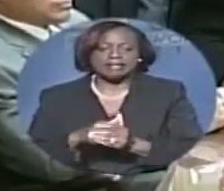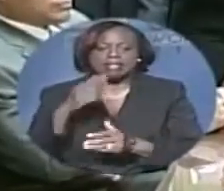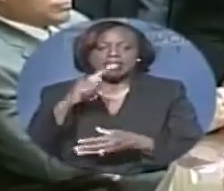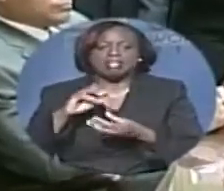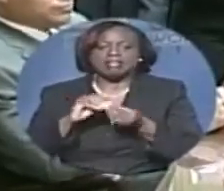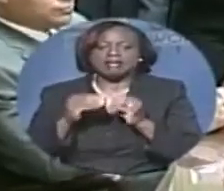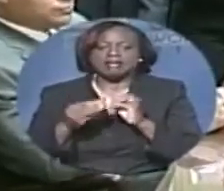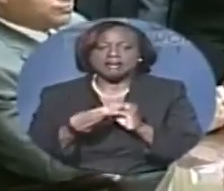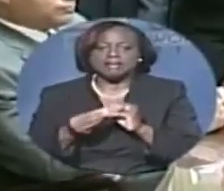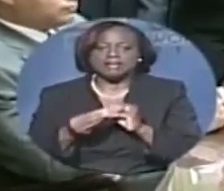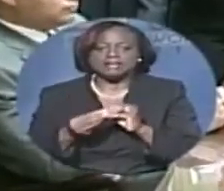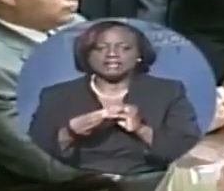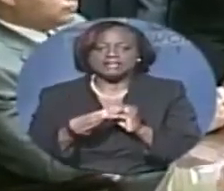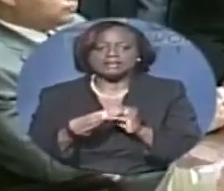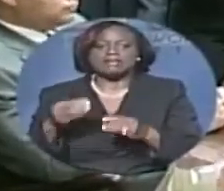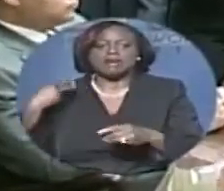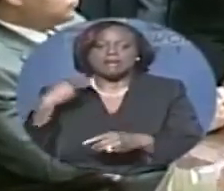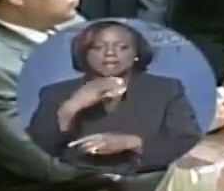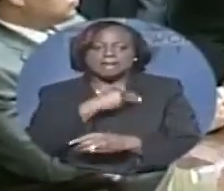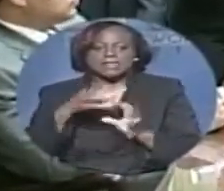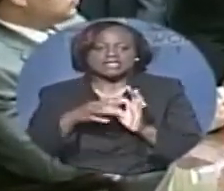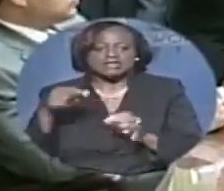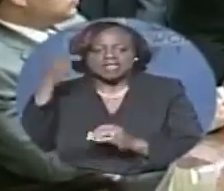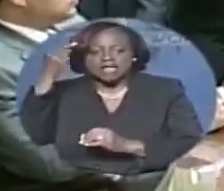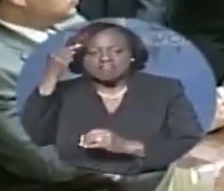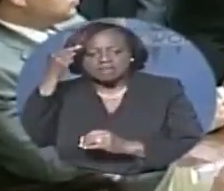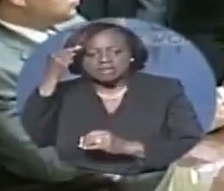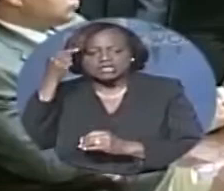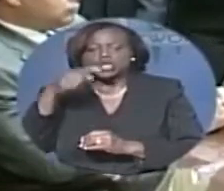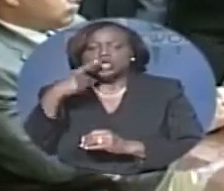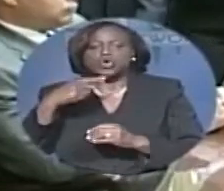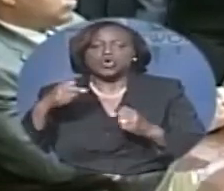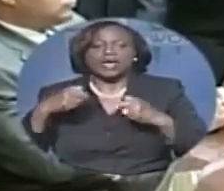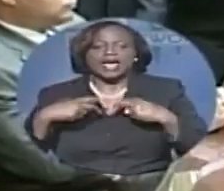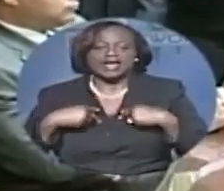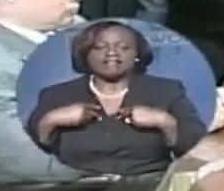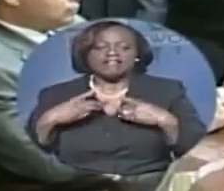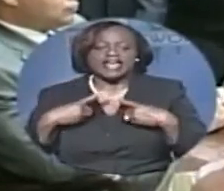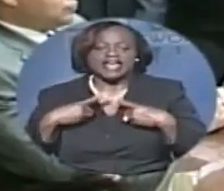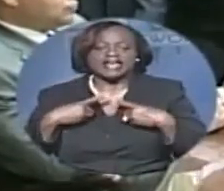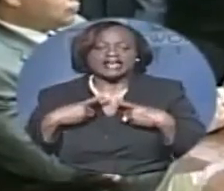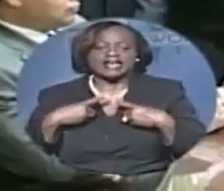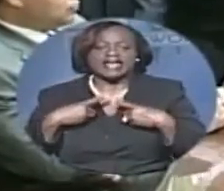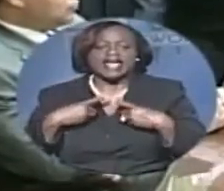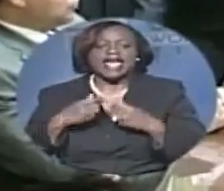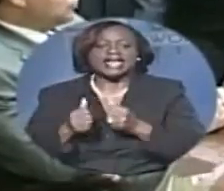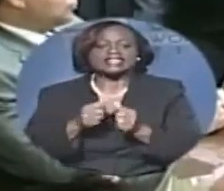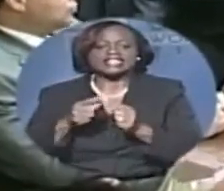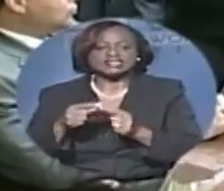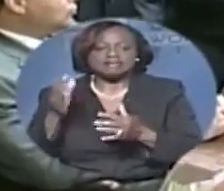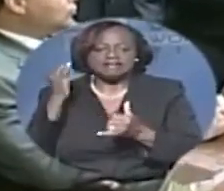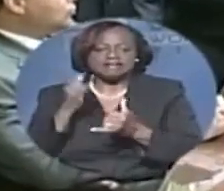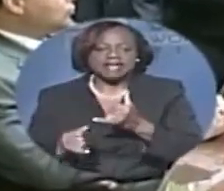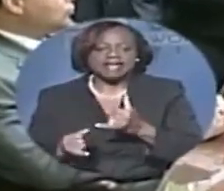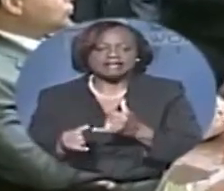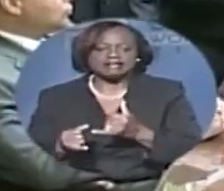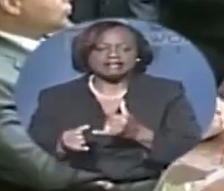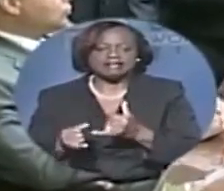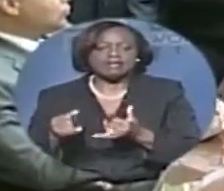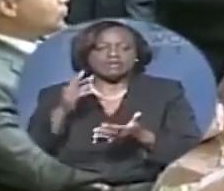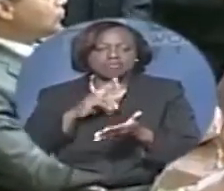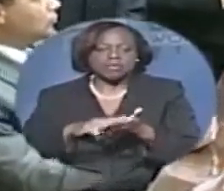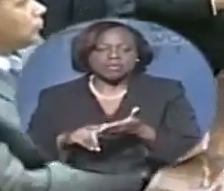or certain members of the government who have had access to the final draft were not